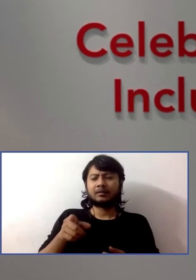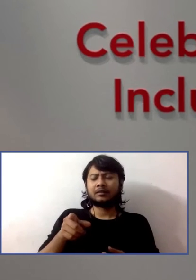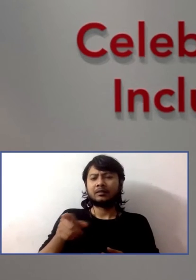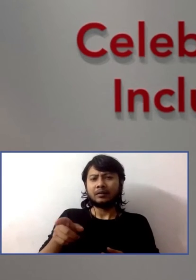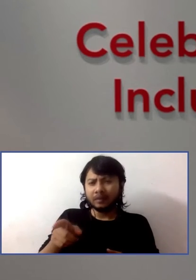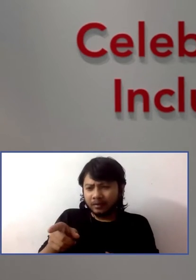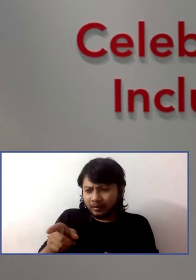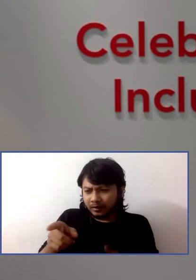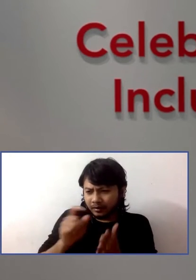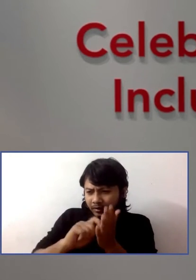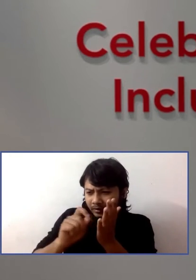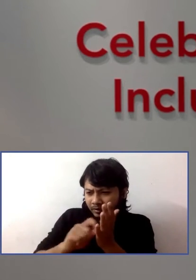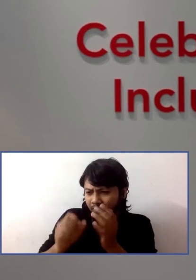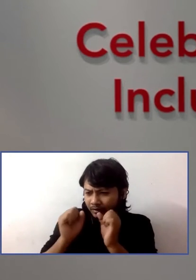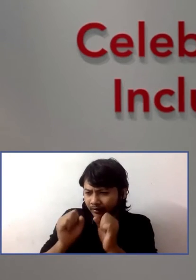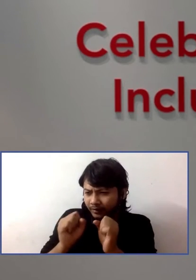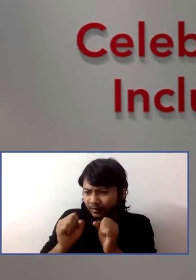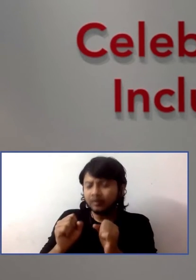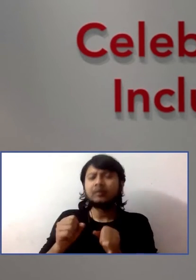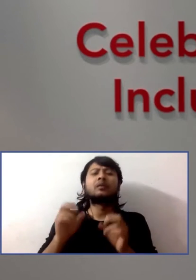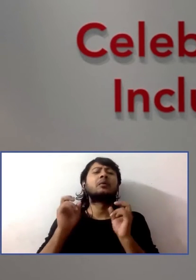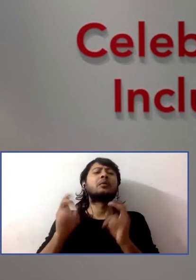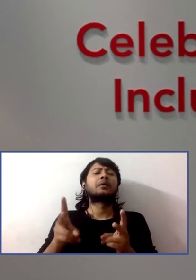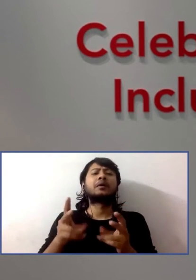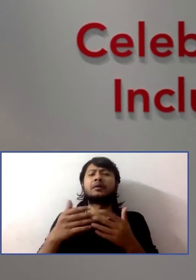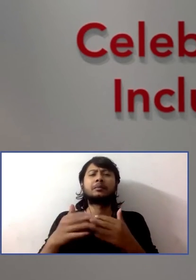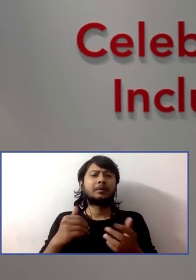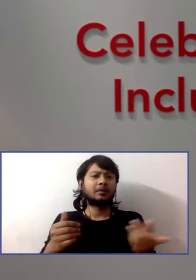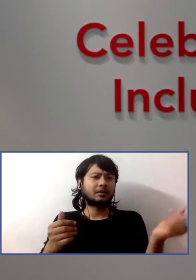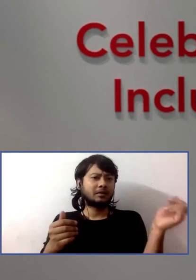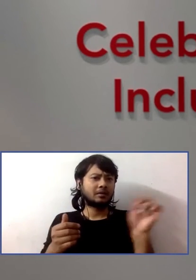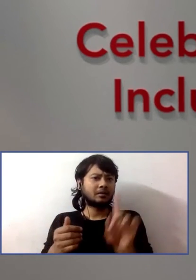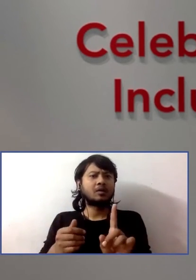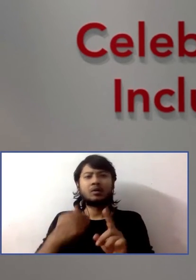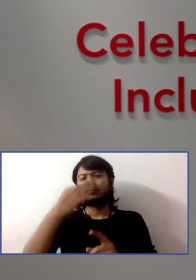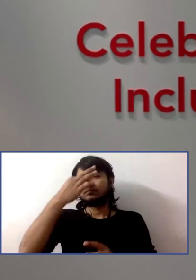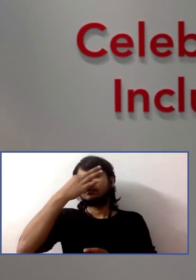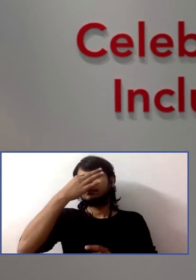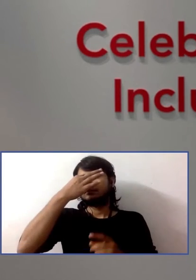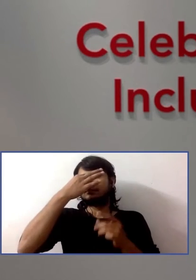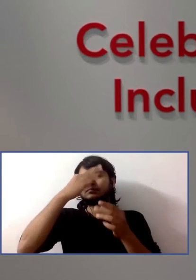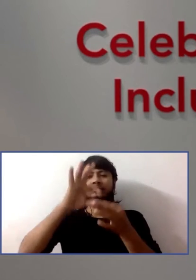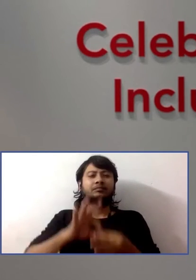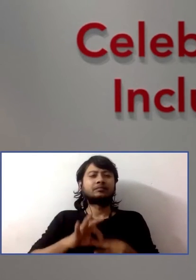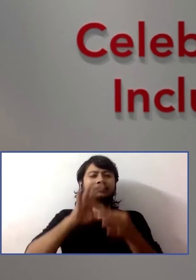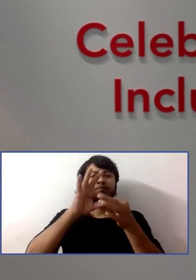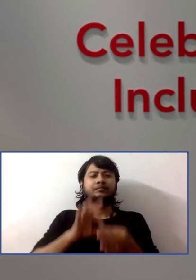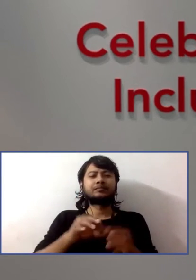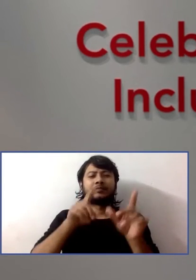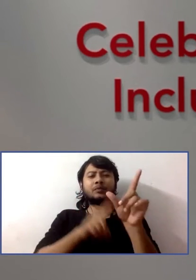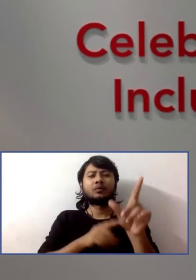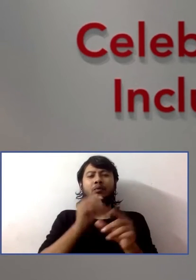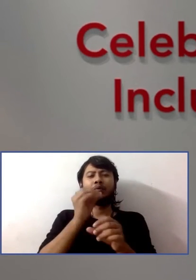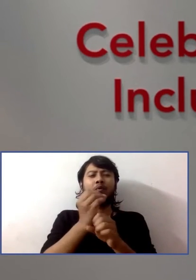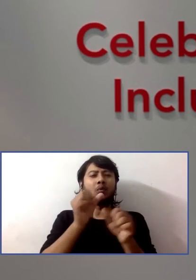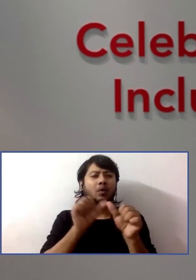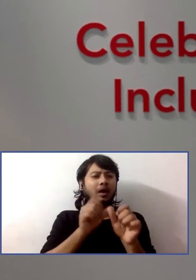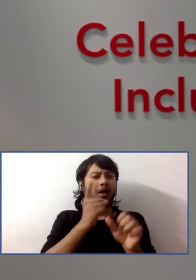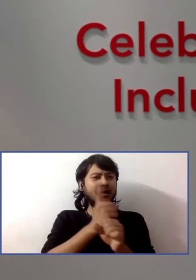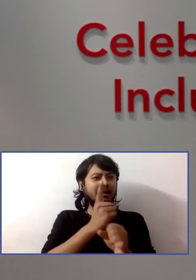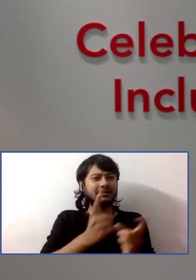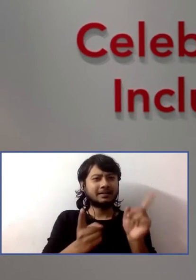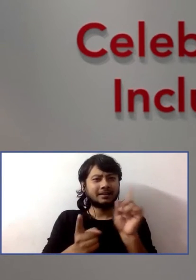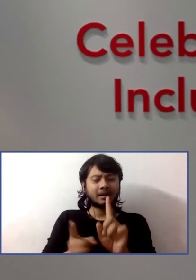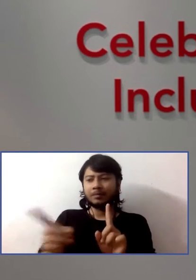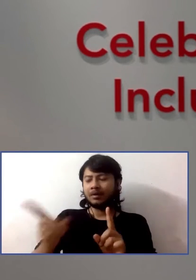yoga teacher coming in, calmed the thoughts down, worked with him for about 20 minutes, gave him another example, like what we're doing, no problem.